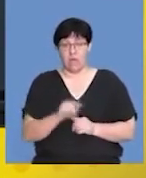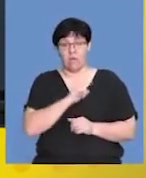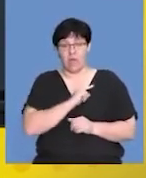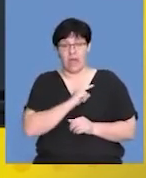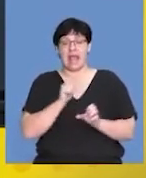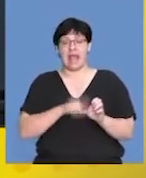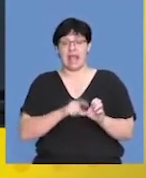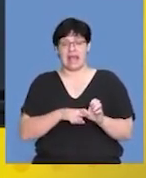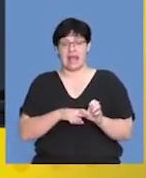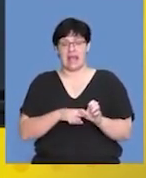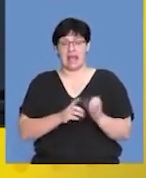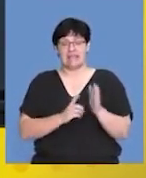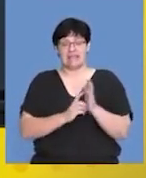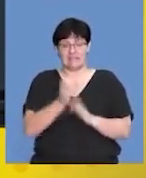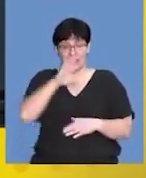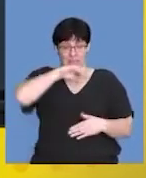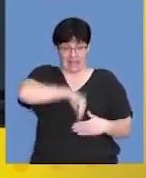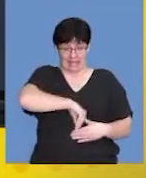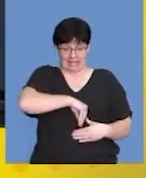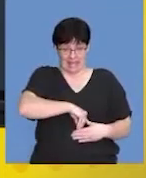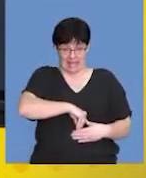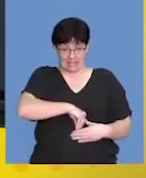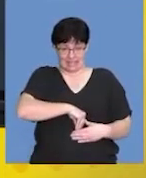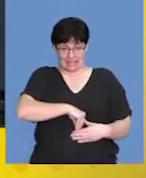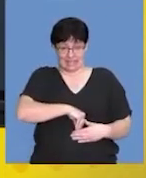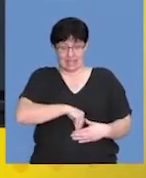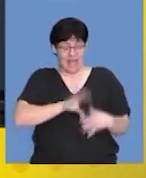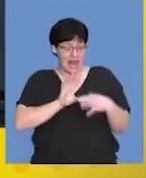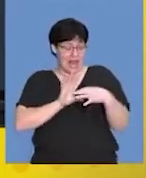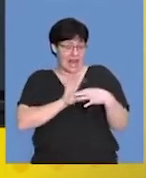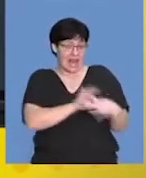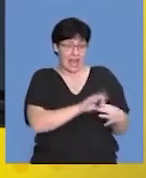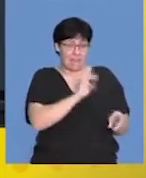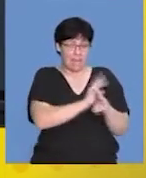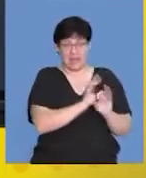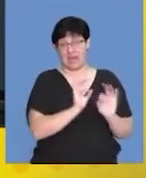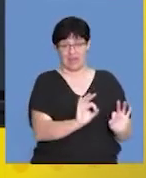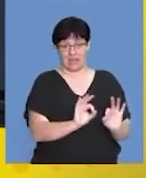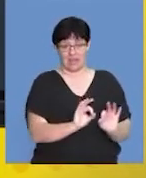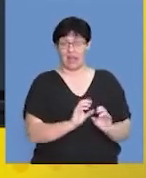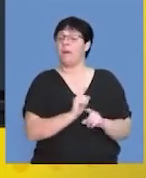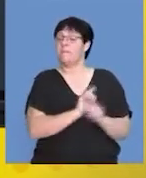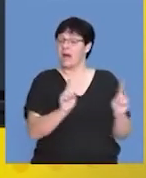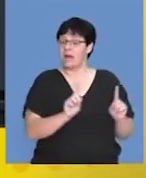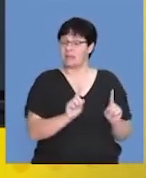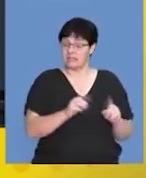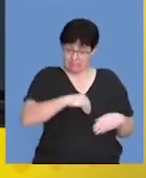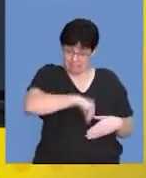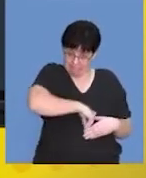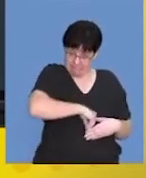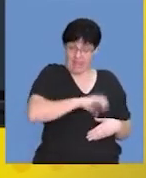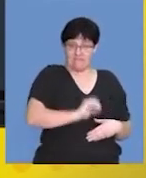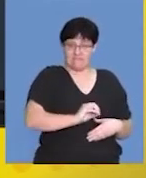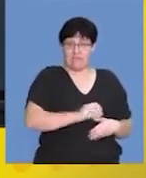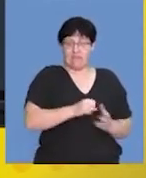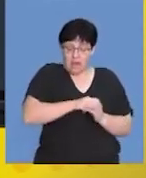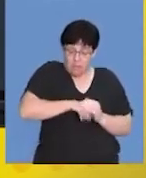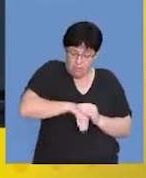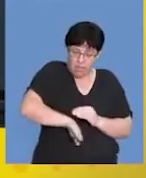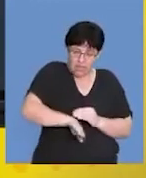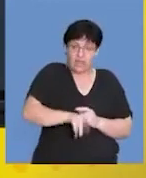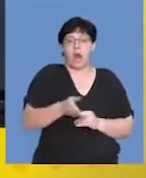egg would have developed internally with no direct attachment to the mother. And so she gives birth to young